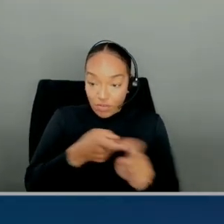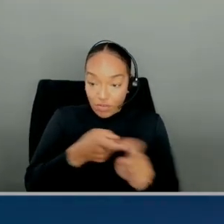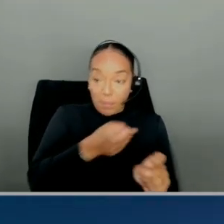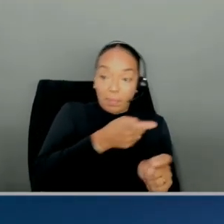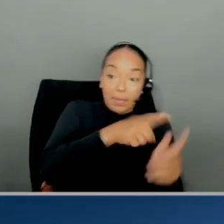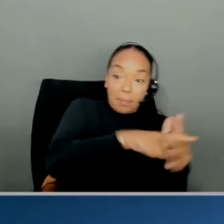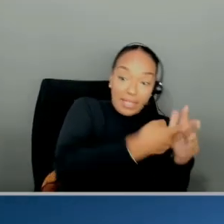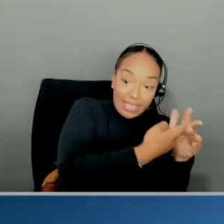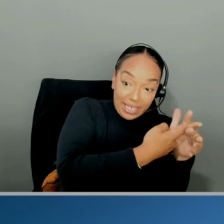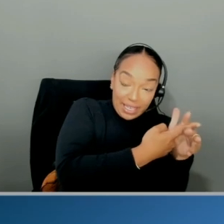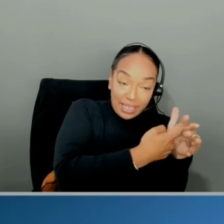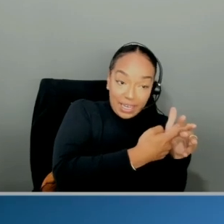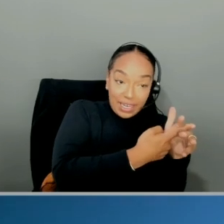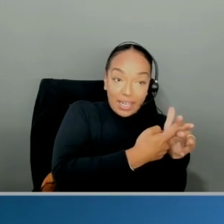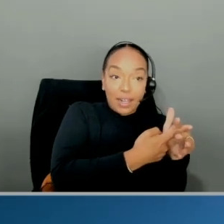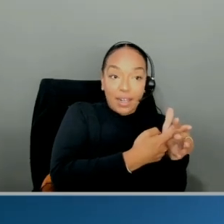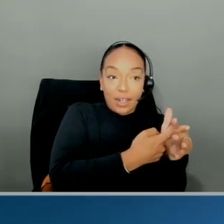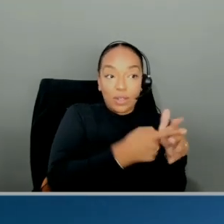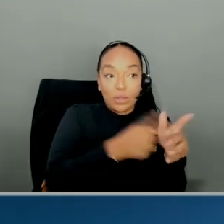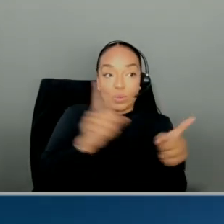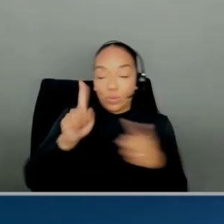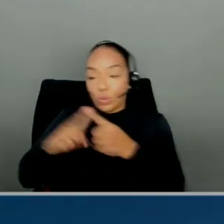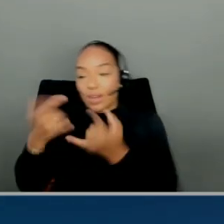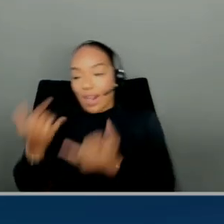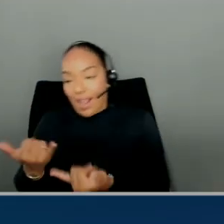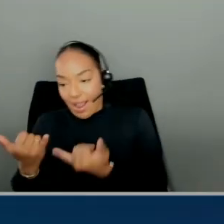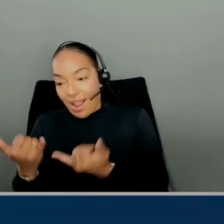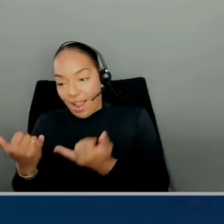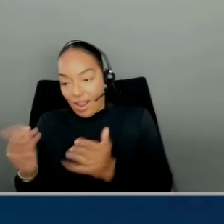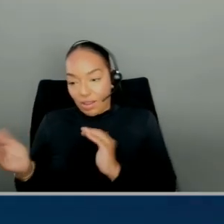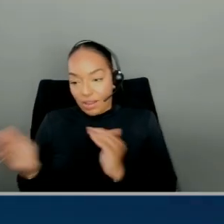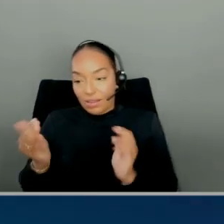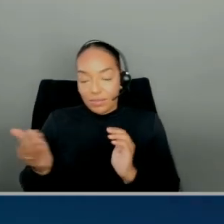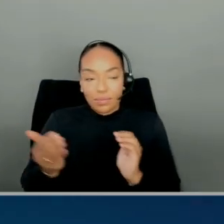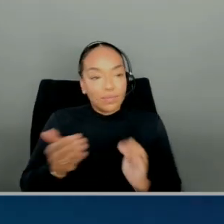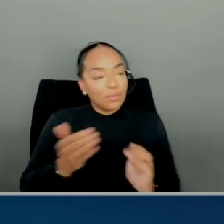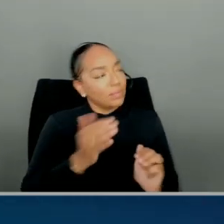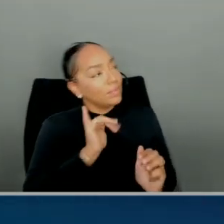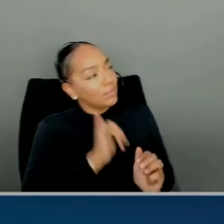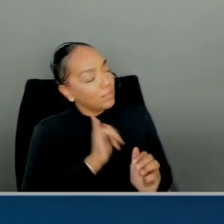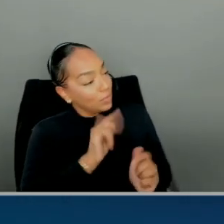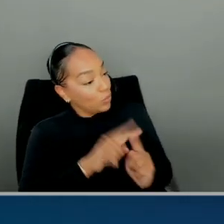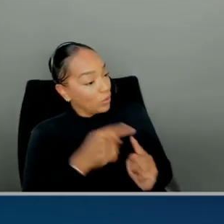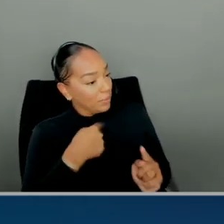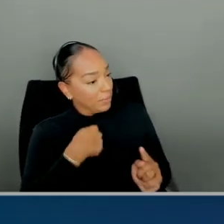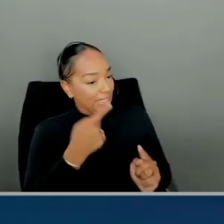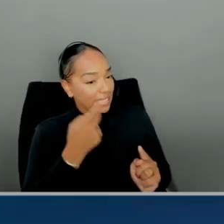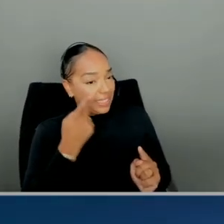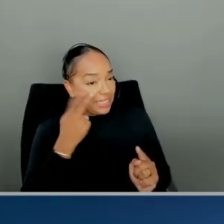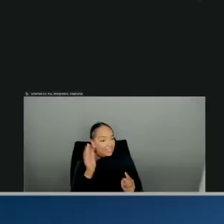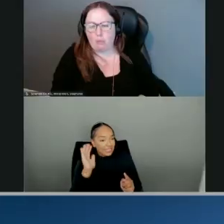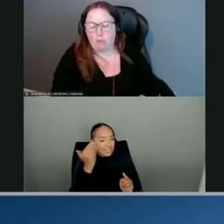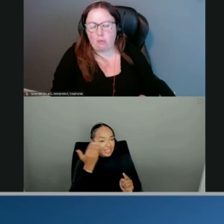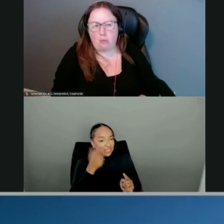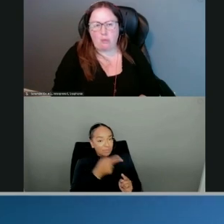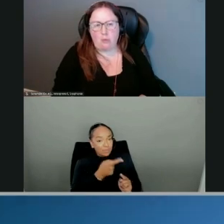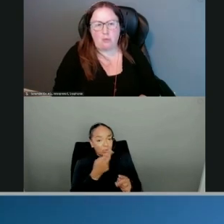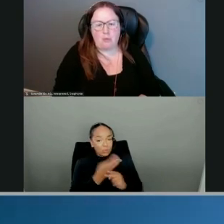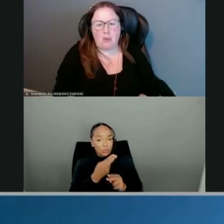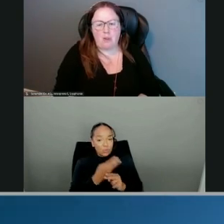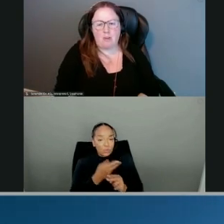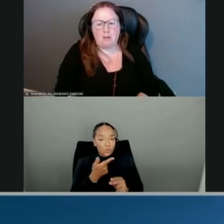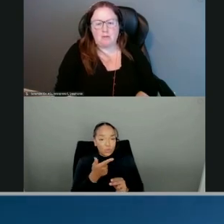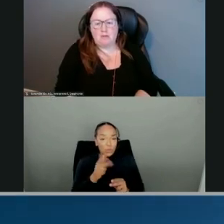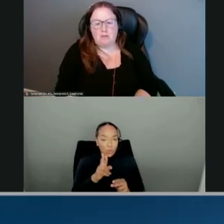where are they now, right? I mean, to me, this looks like if you're using AWS Glue with Apache